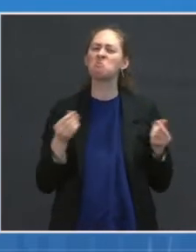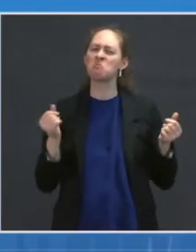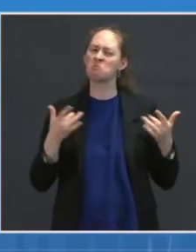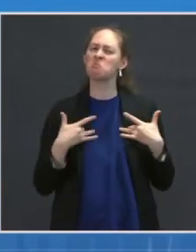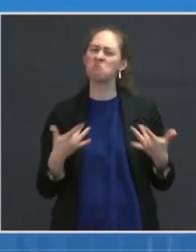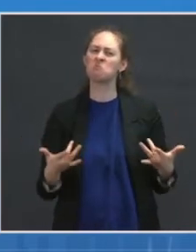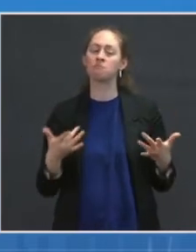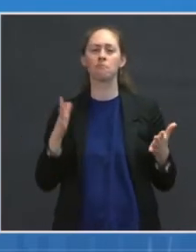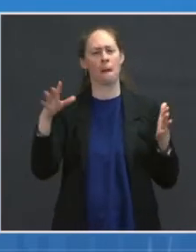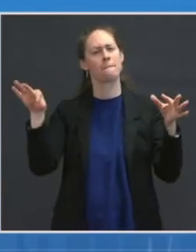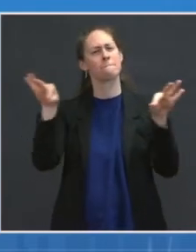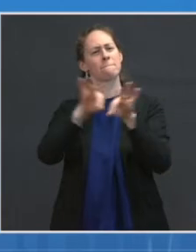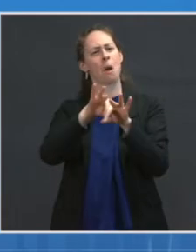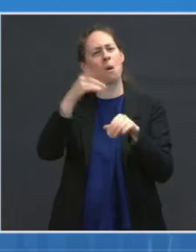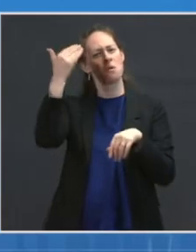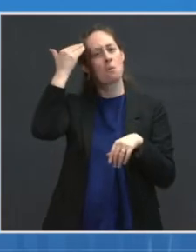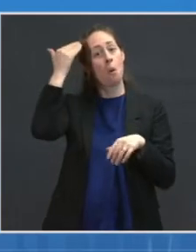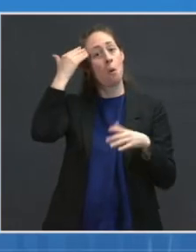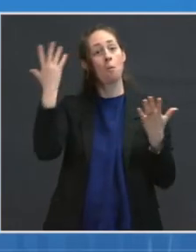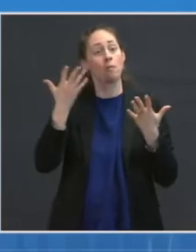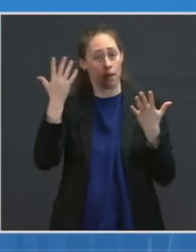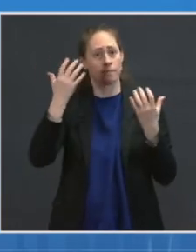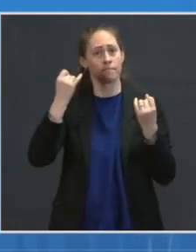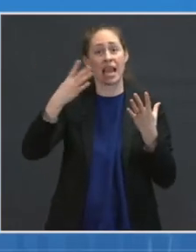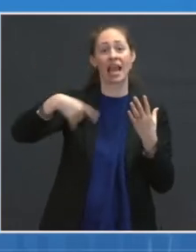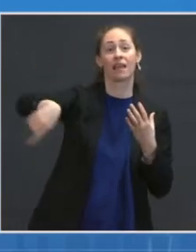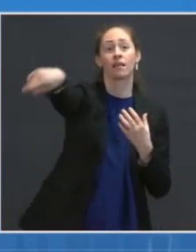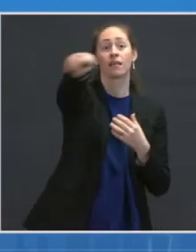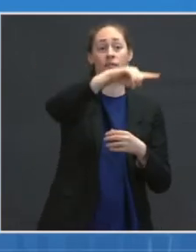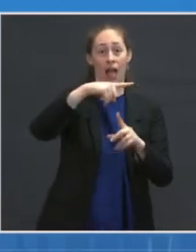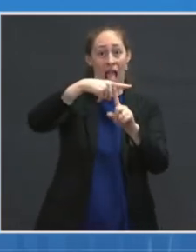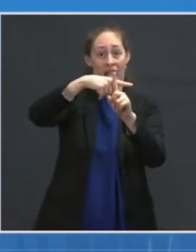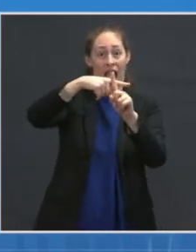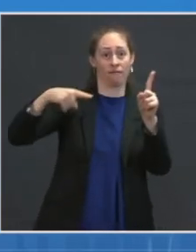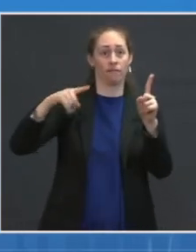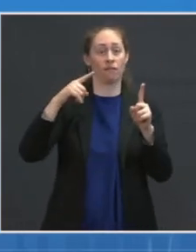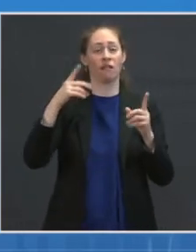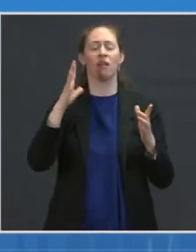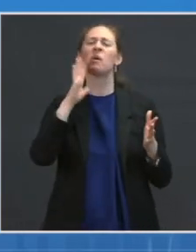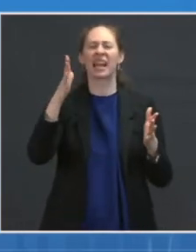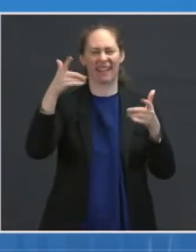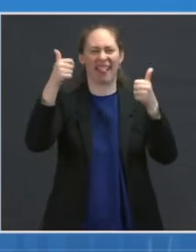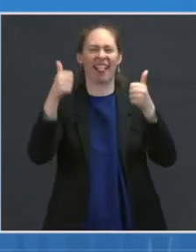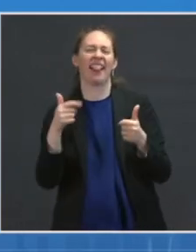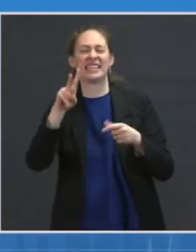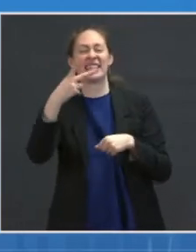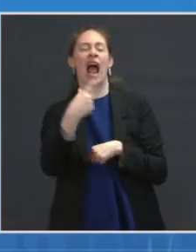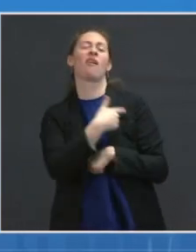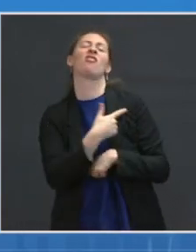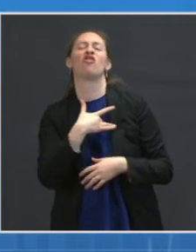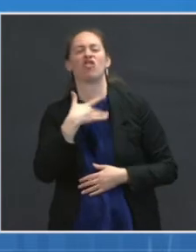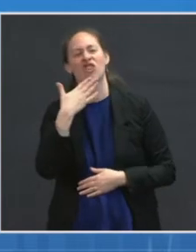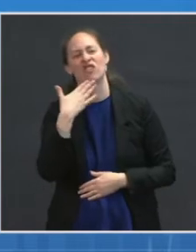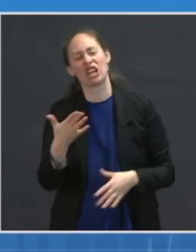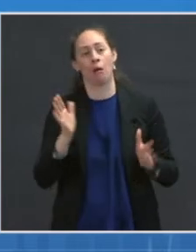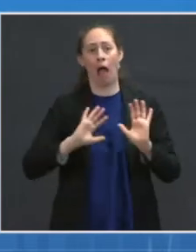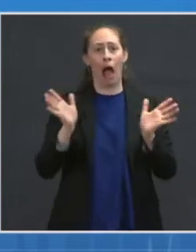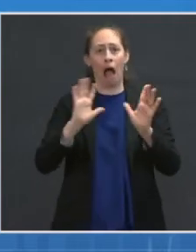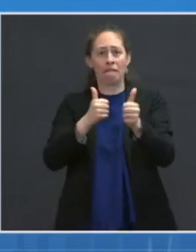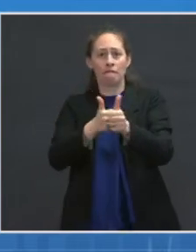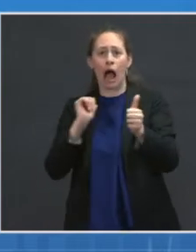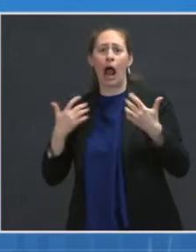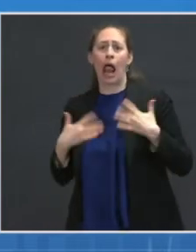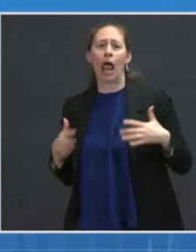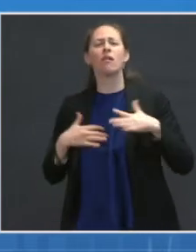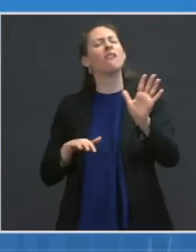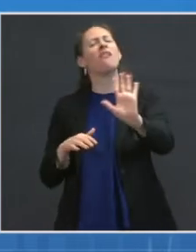about half the people don't feel very well after getting their second dose. This should not deter you from getting your second dose, but you need to have a light